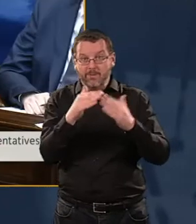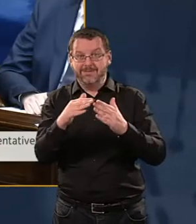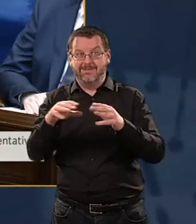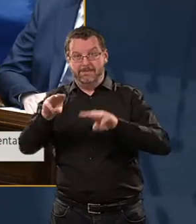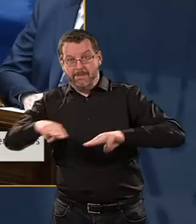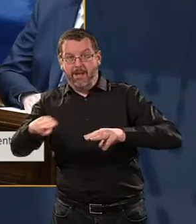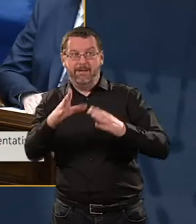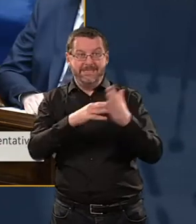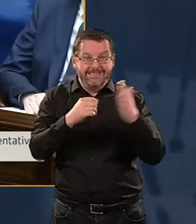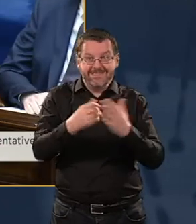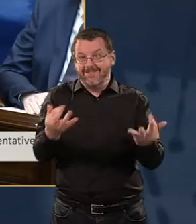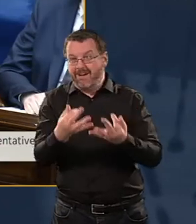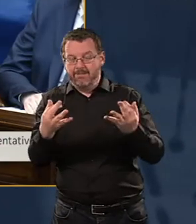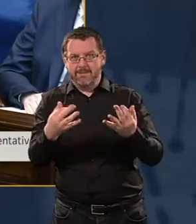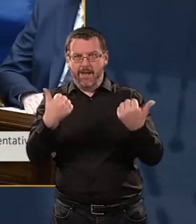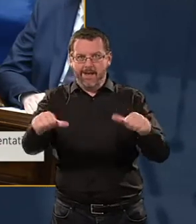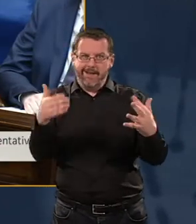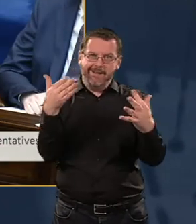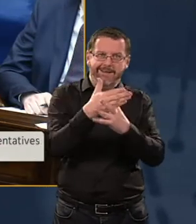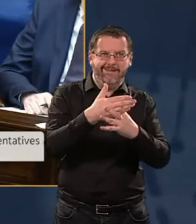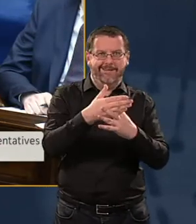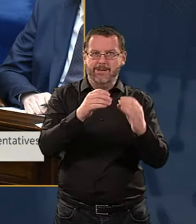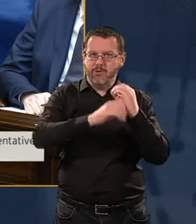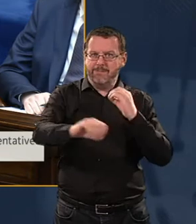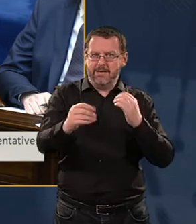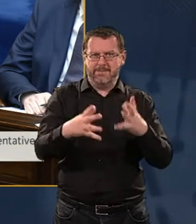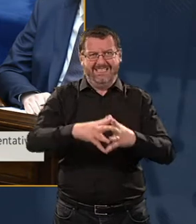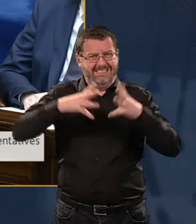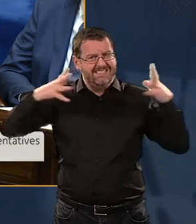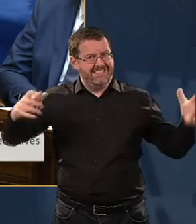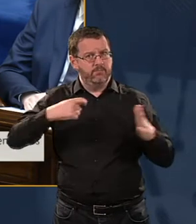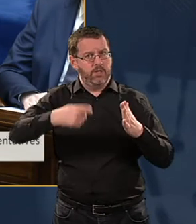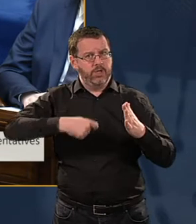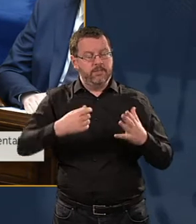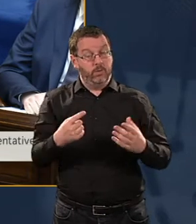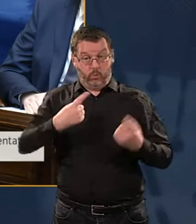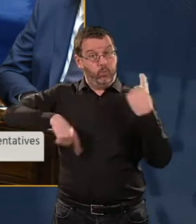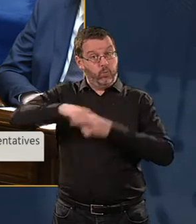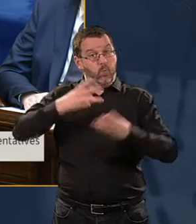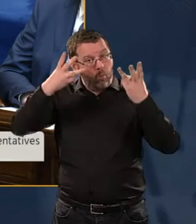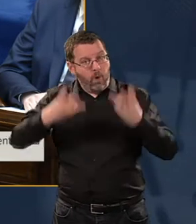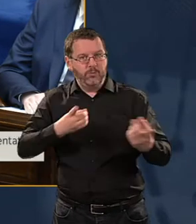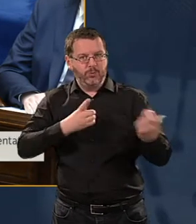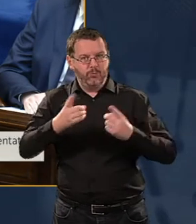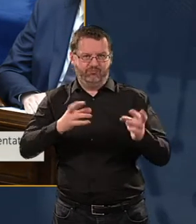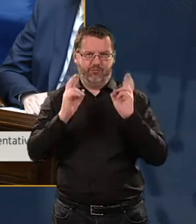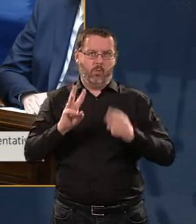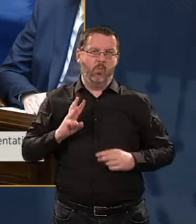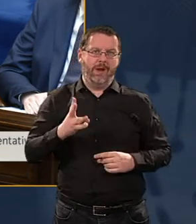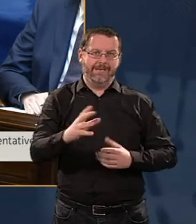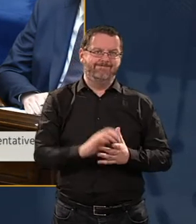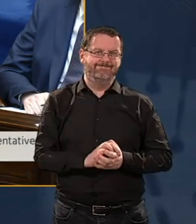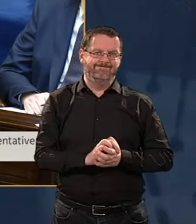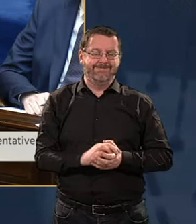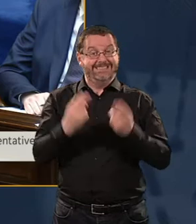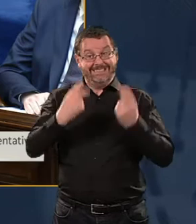a huge project of huge scale. We want to do this and we want to do it right. Before we can bring